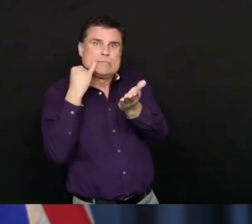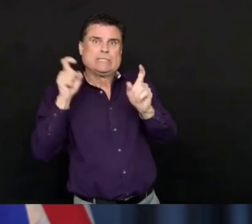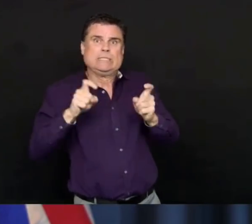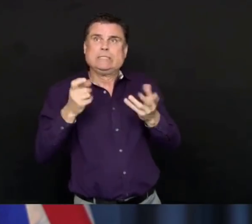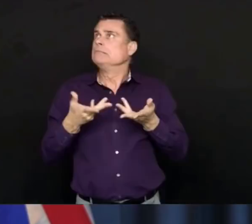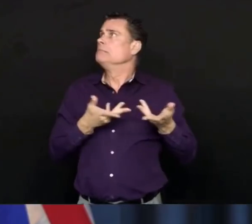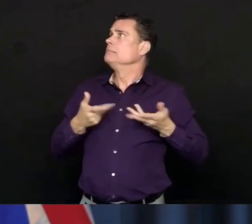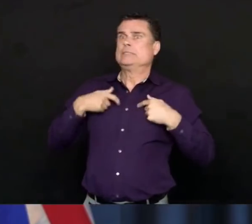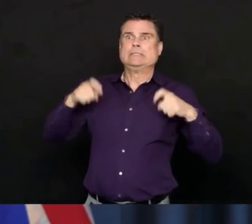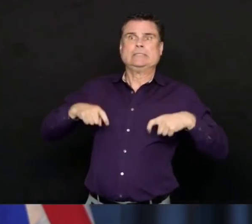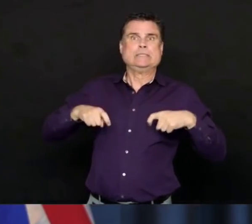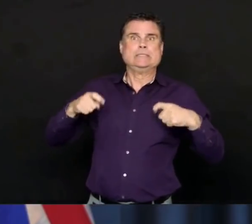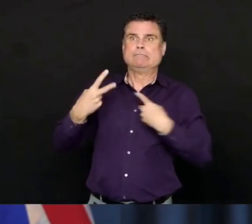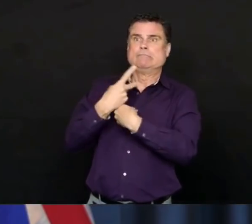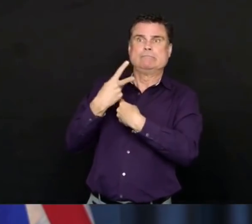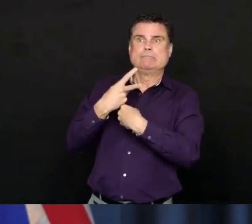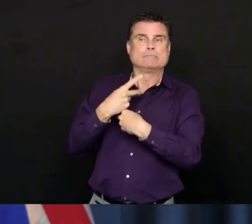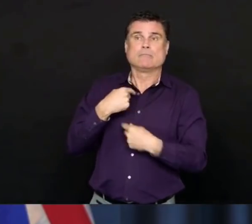help if you need it.